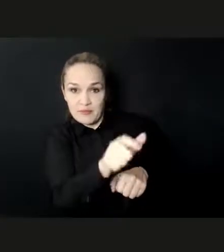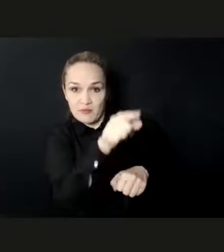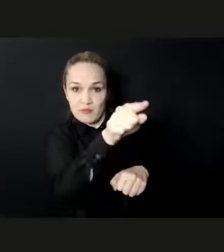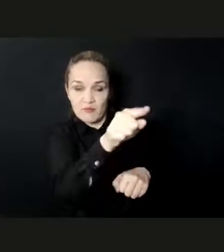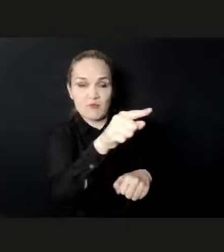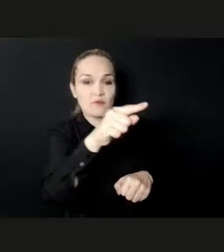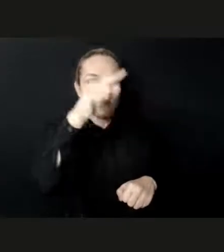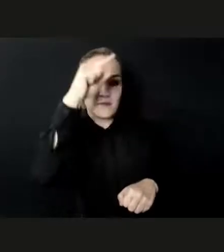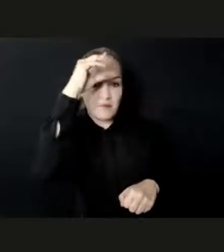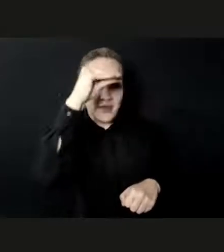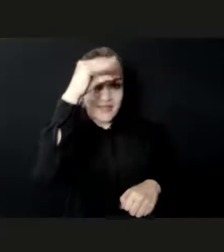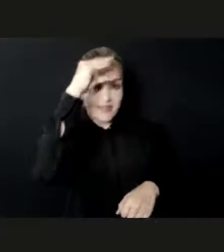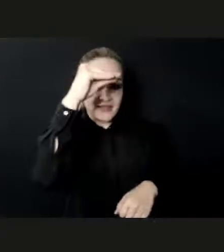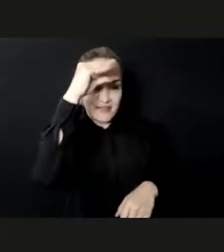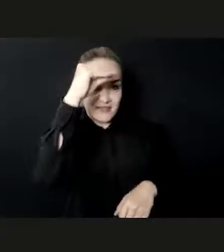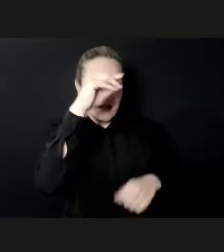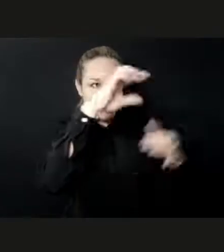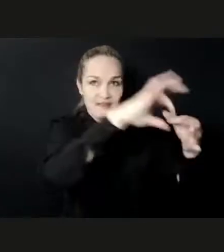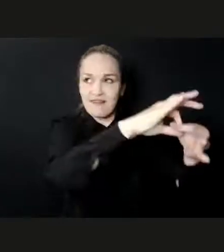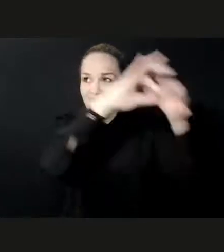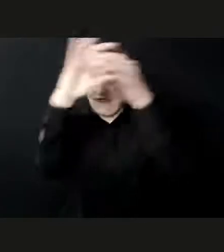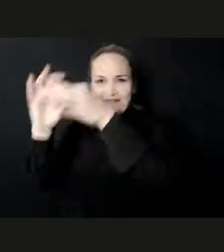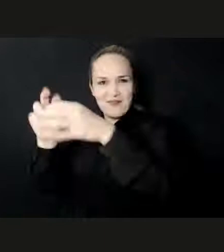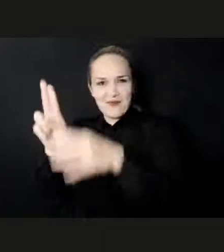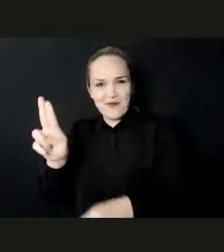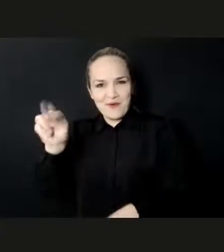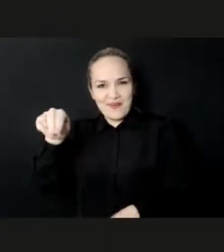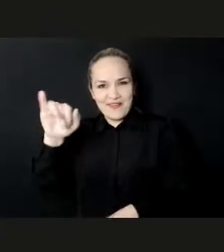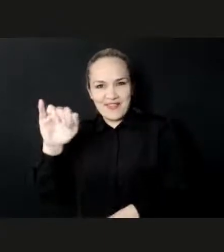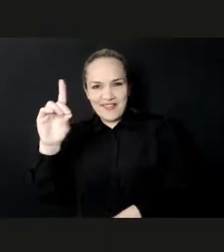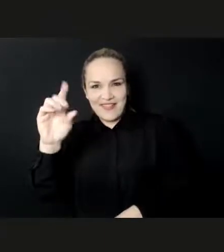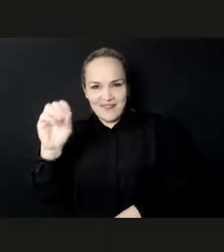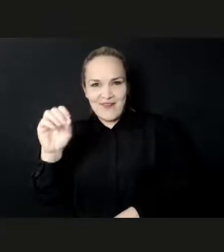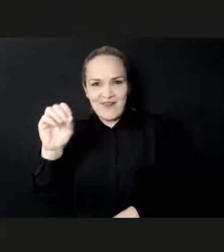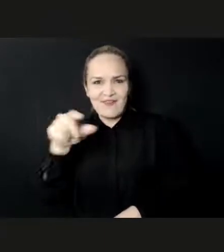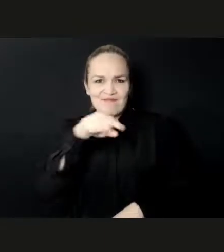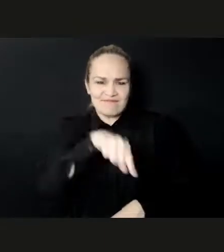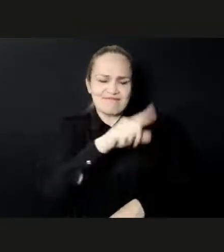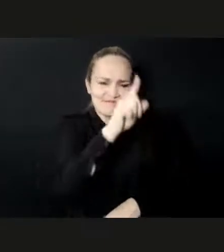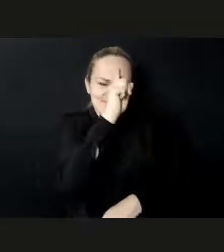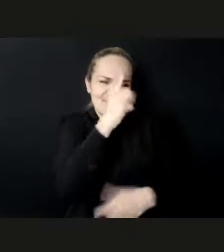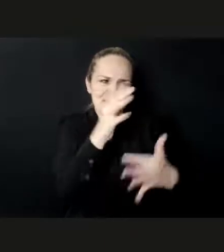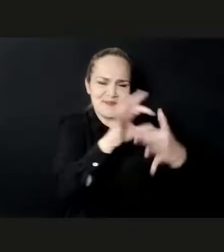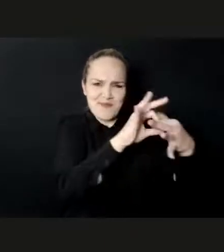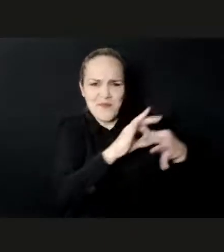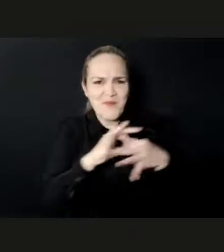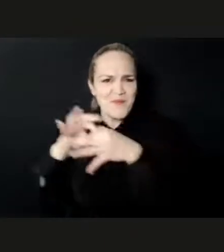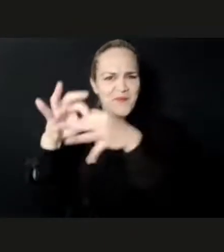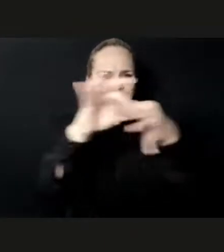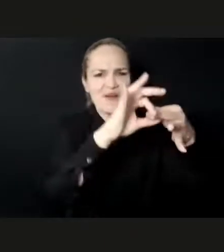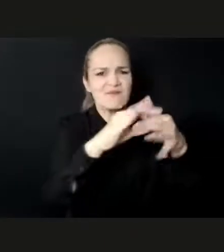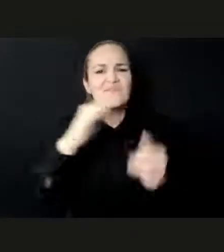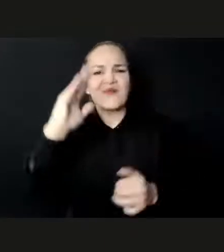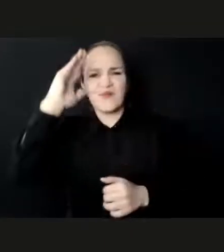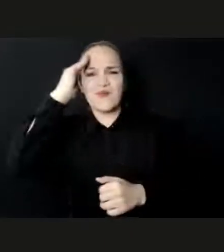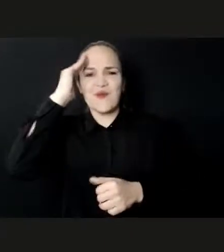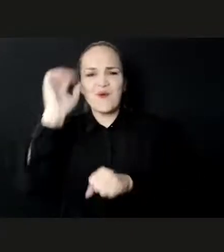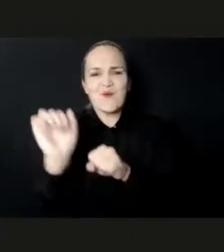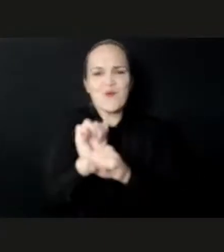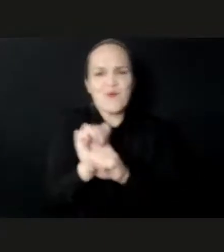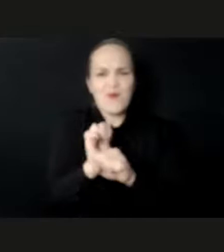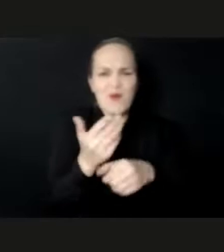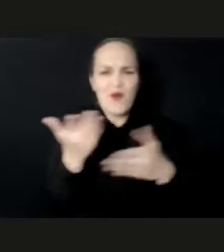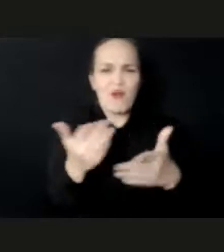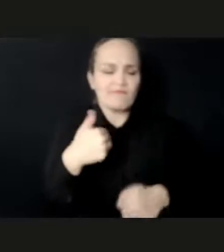a driving force for us here in Germany to include creative industries in our development